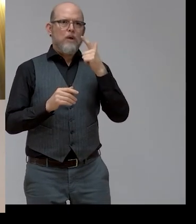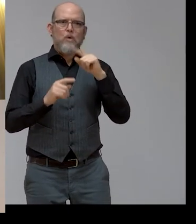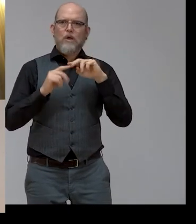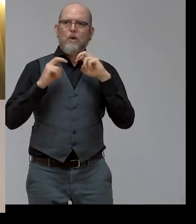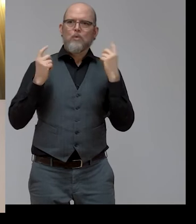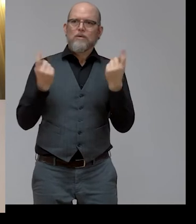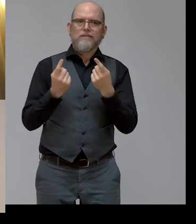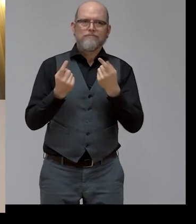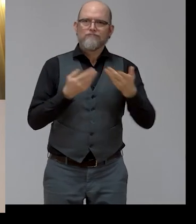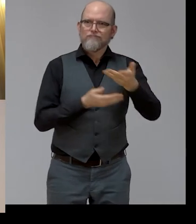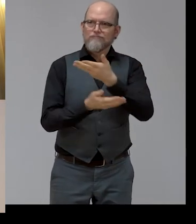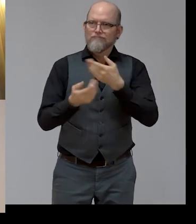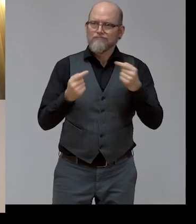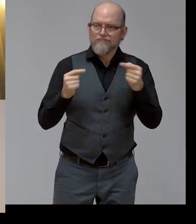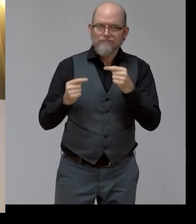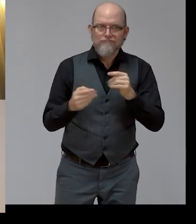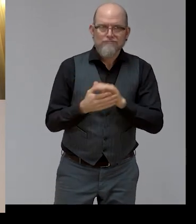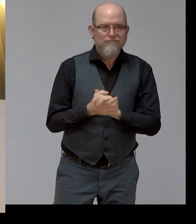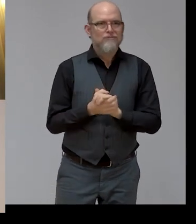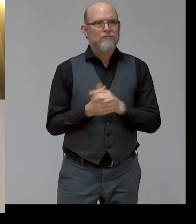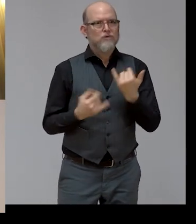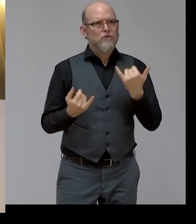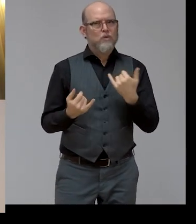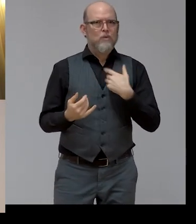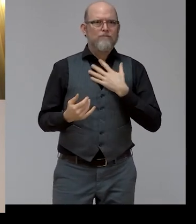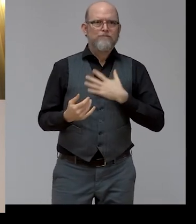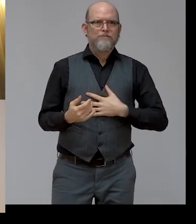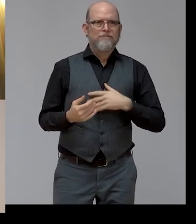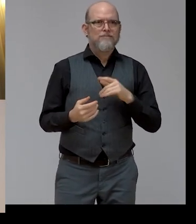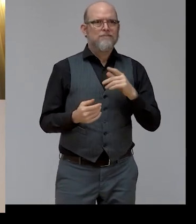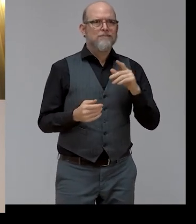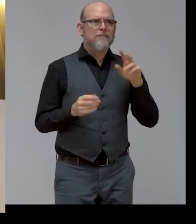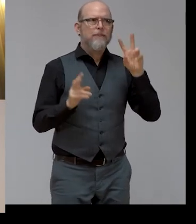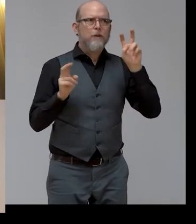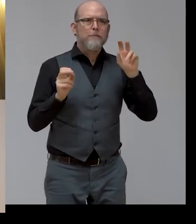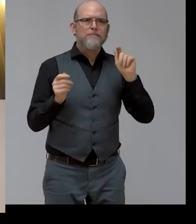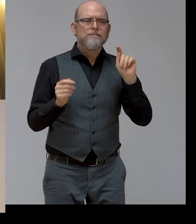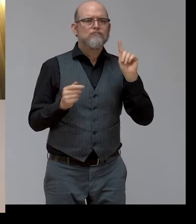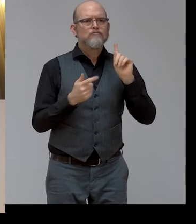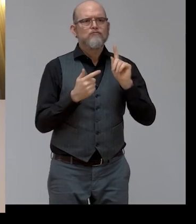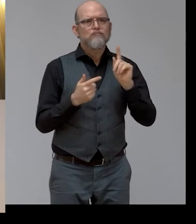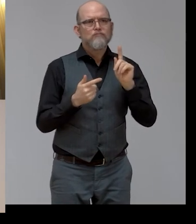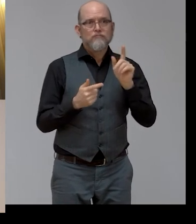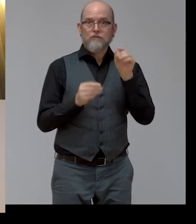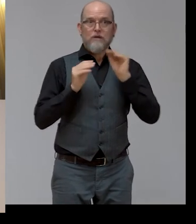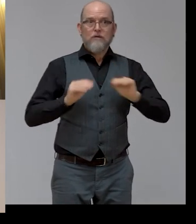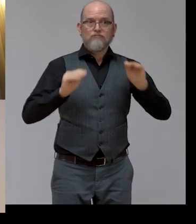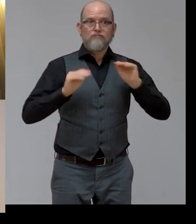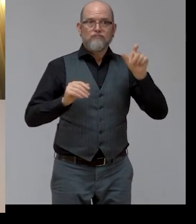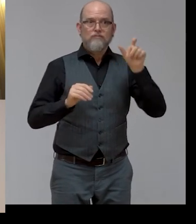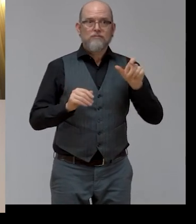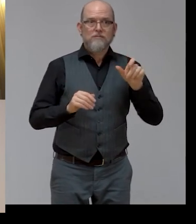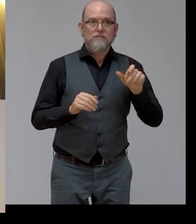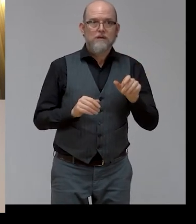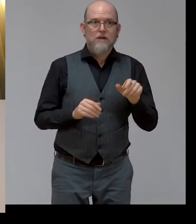I would now like to turn to Professor Gerard Quinn, but before doing